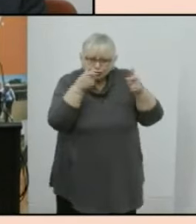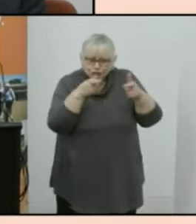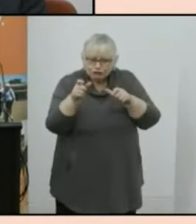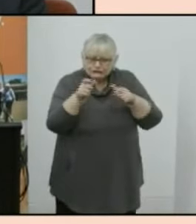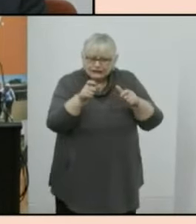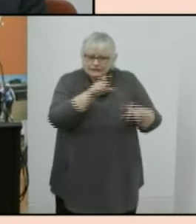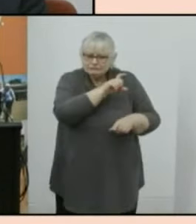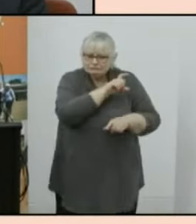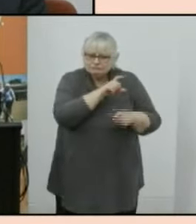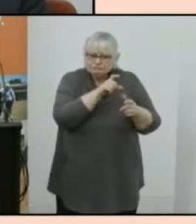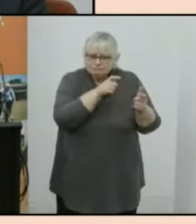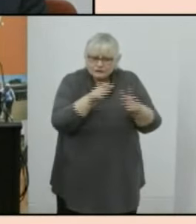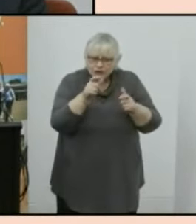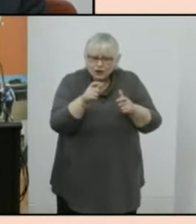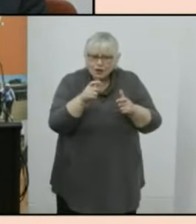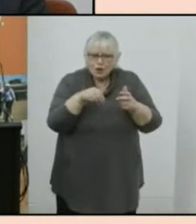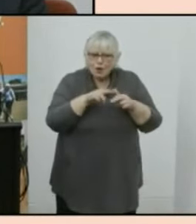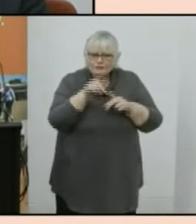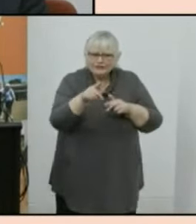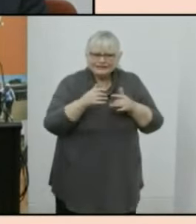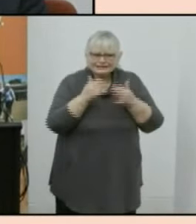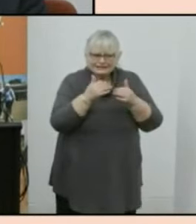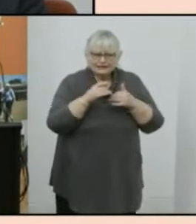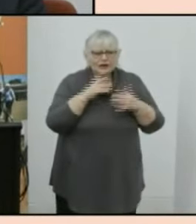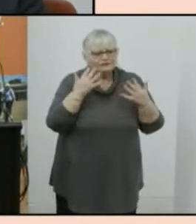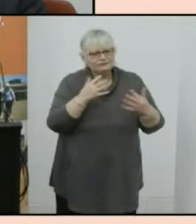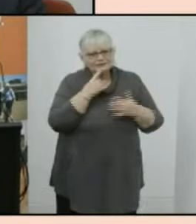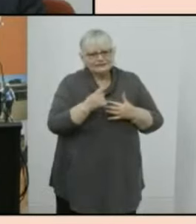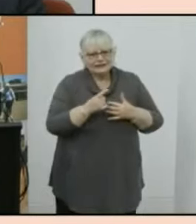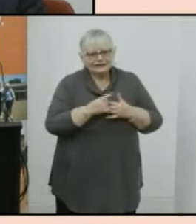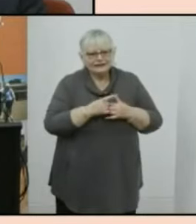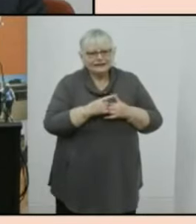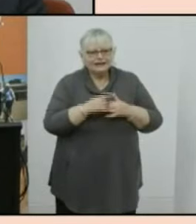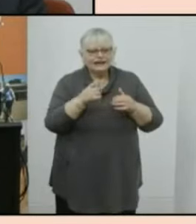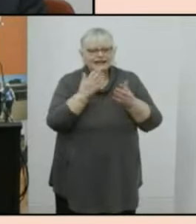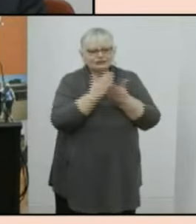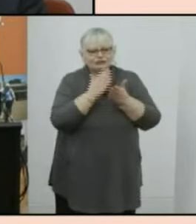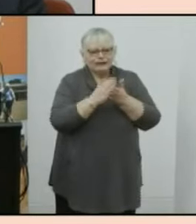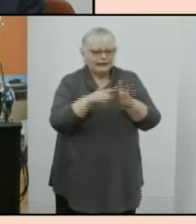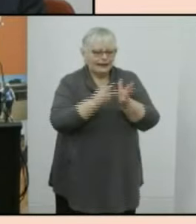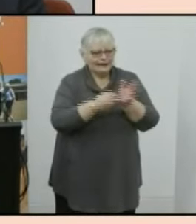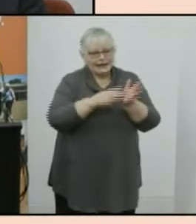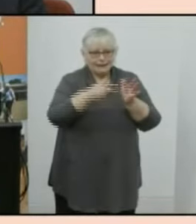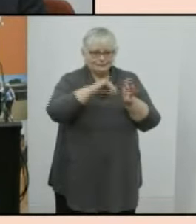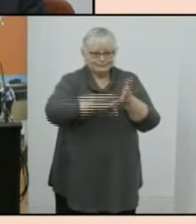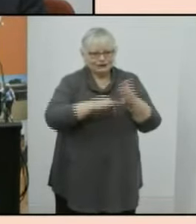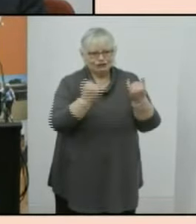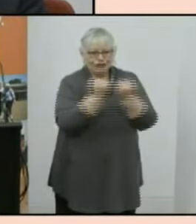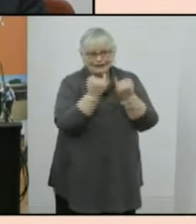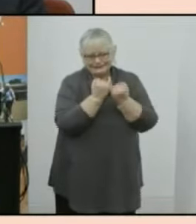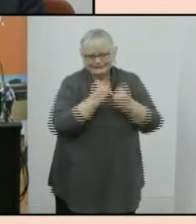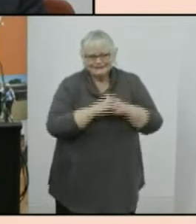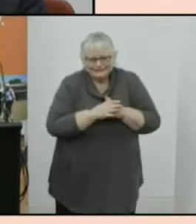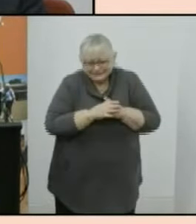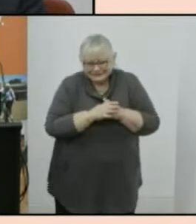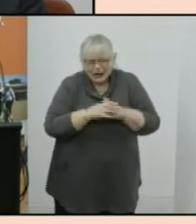the census I've often commented that it's an arms race by which I mean that